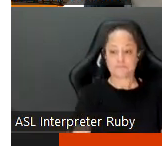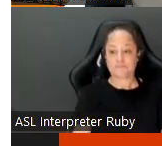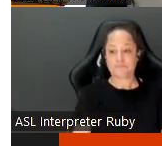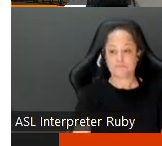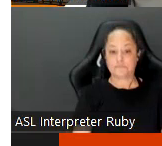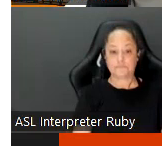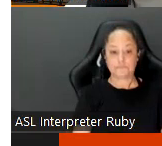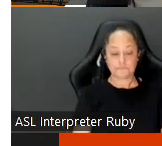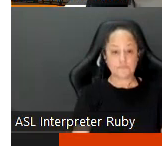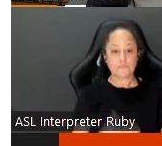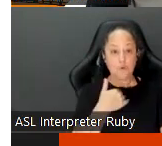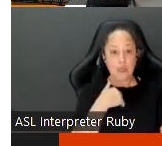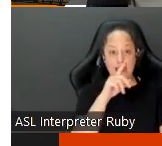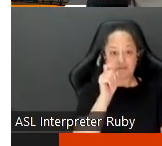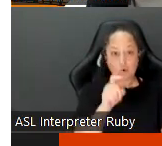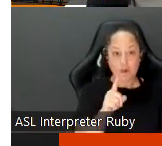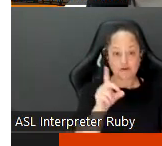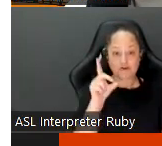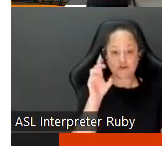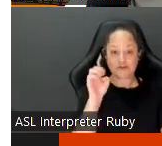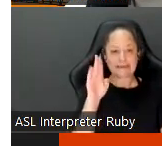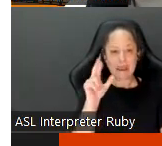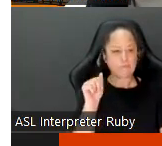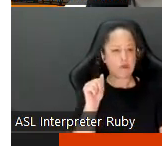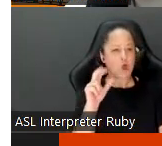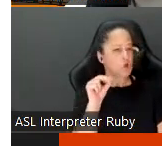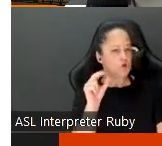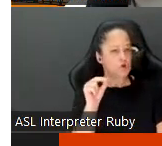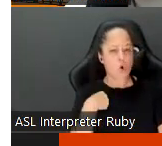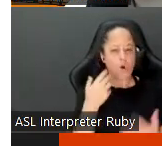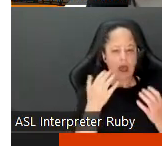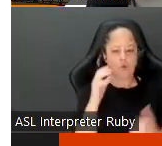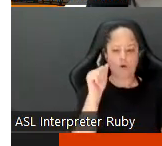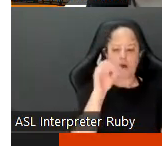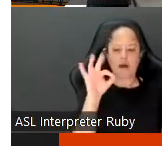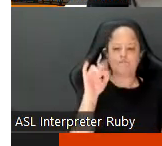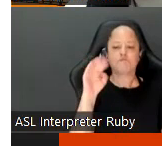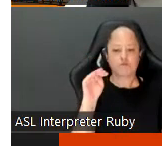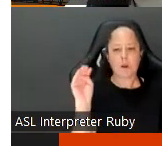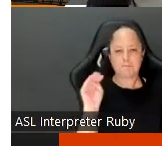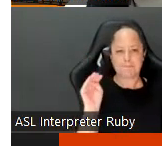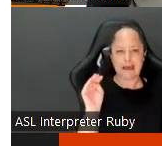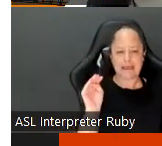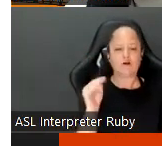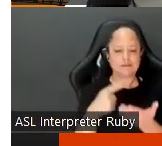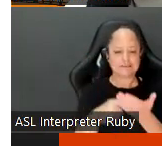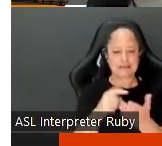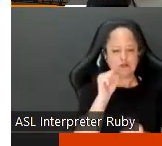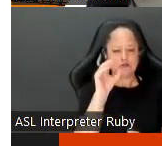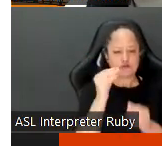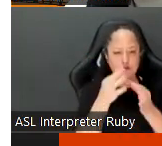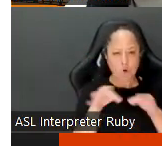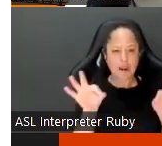do you have a question there deborah or were you just no i just i just wanted to affirm what michael said it is so important